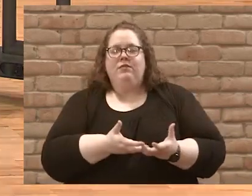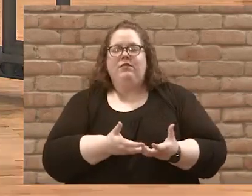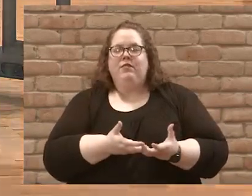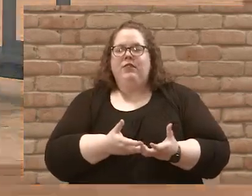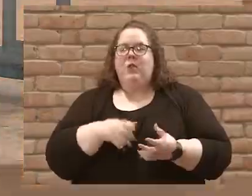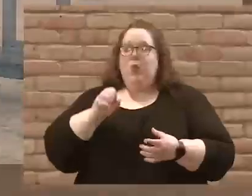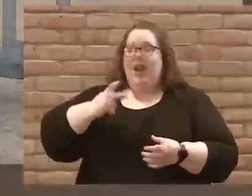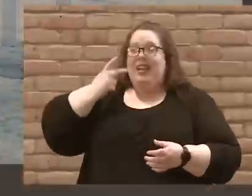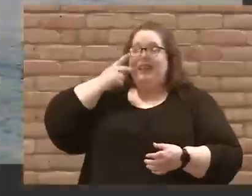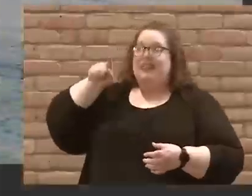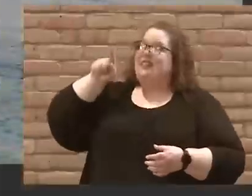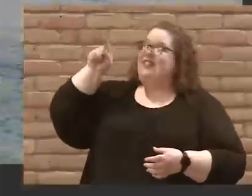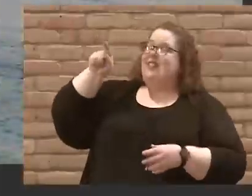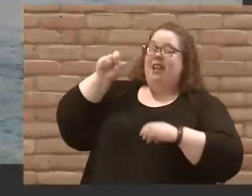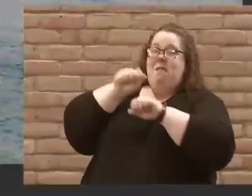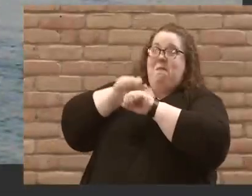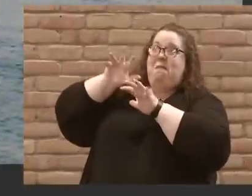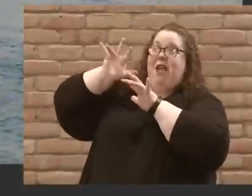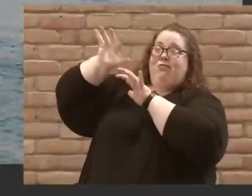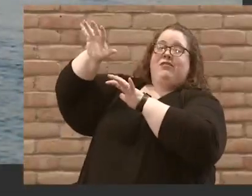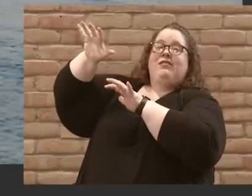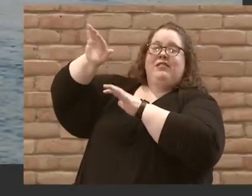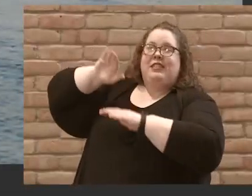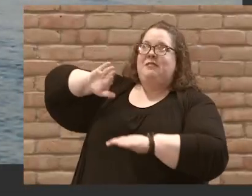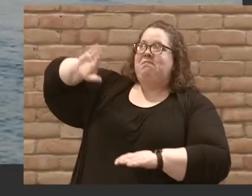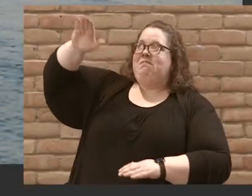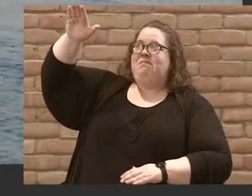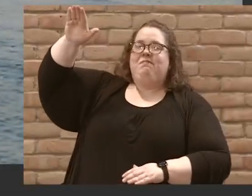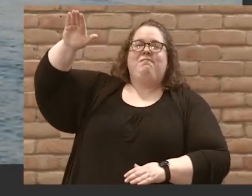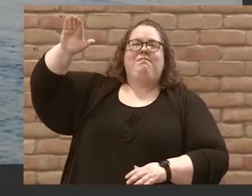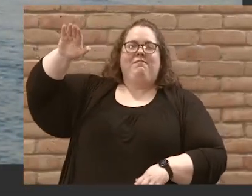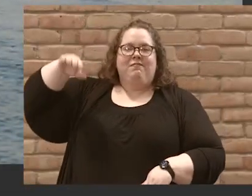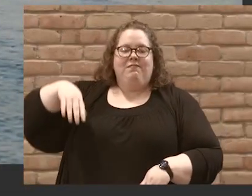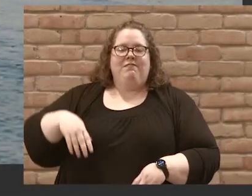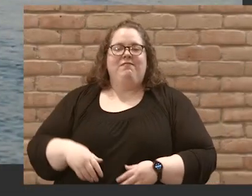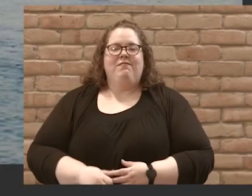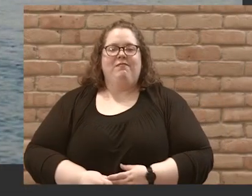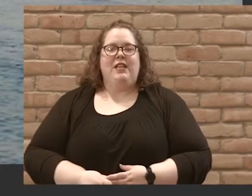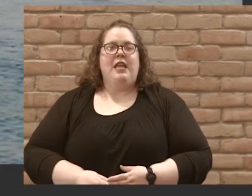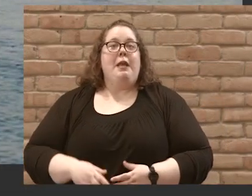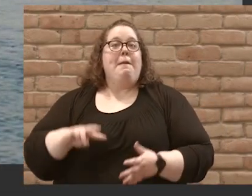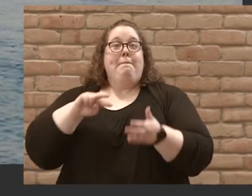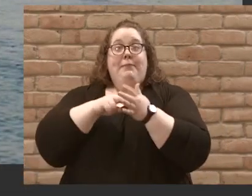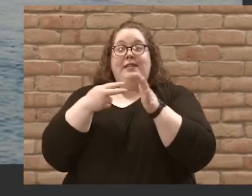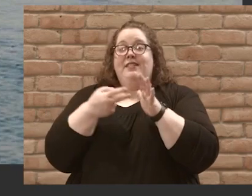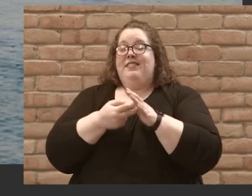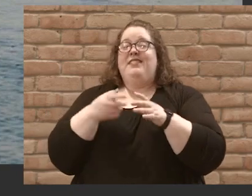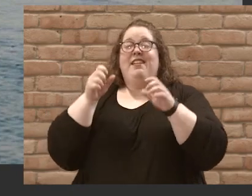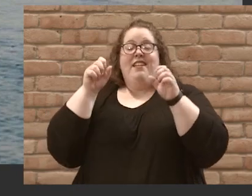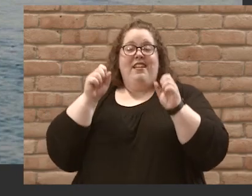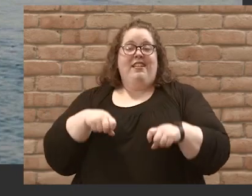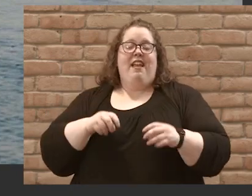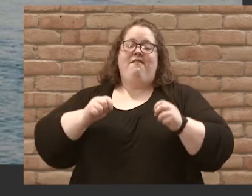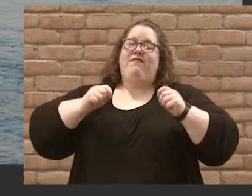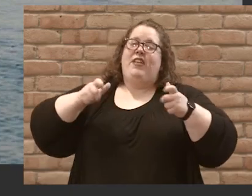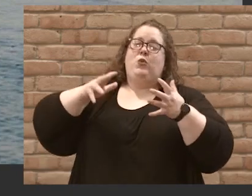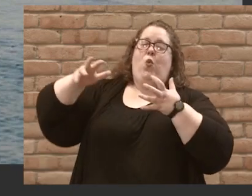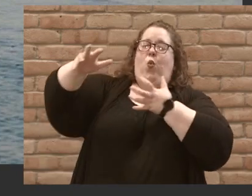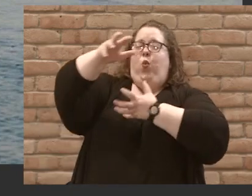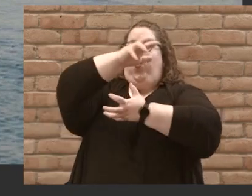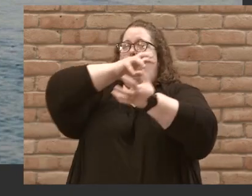those high mountains on the side there, it's known for these quick, rising, powerful storms that come out of nowhere.